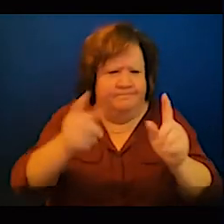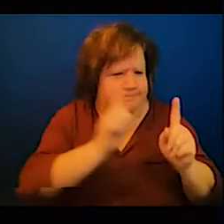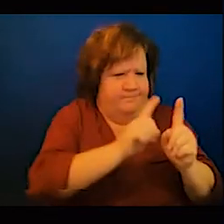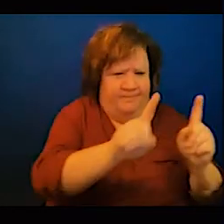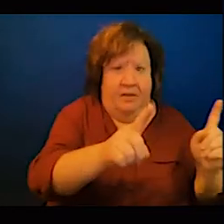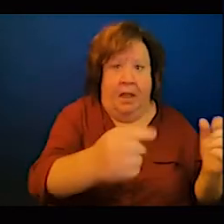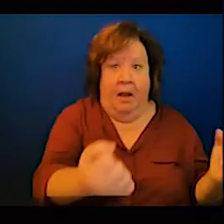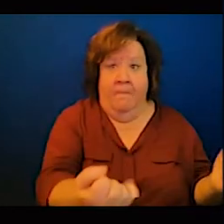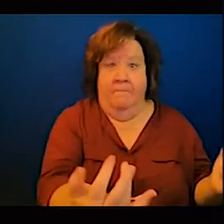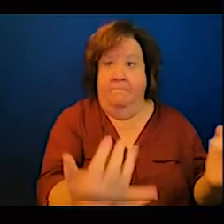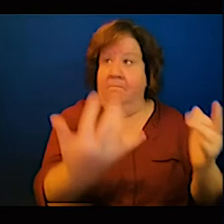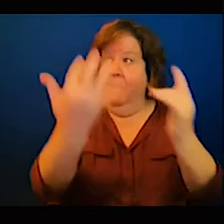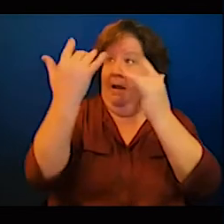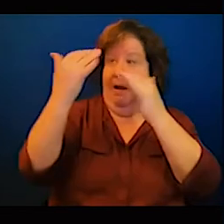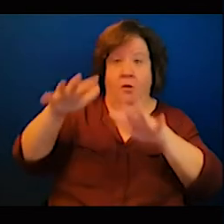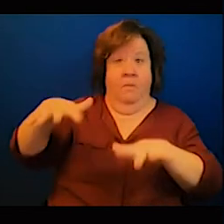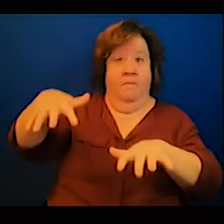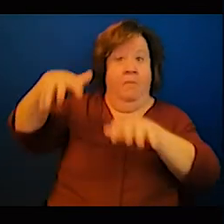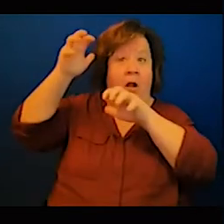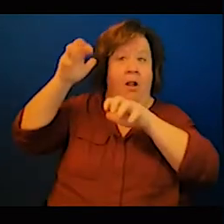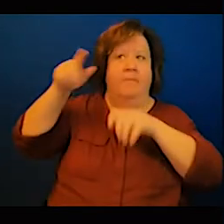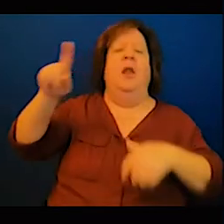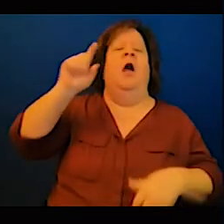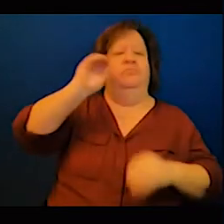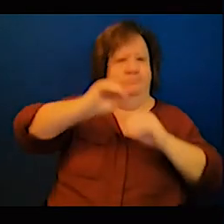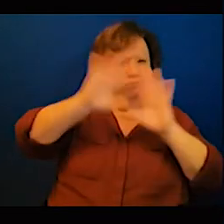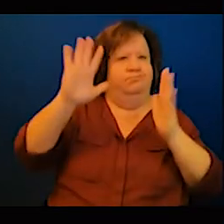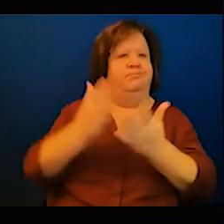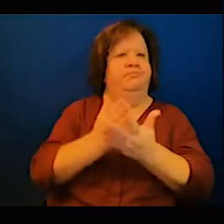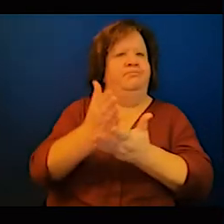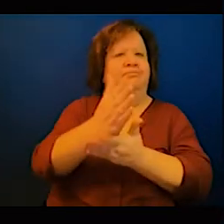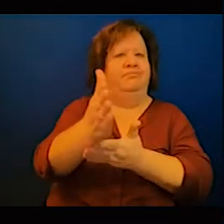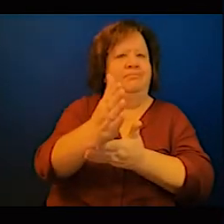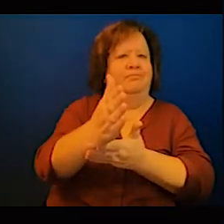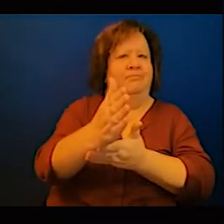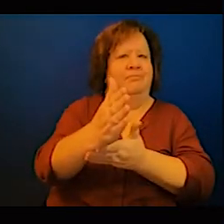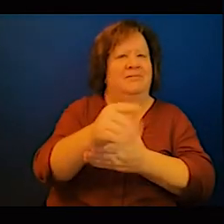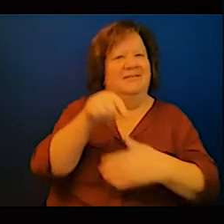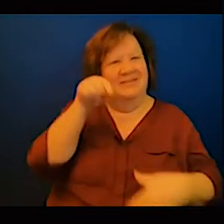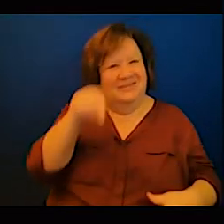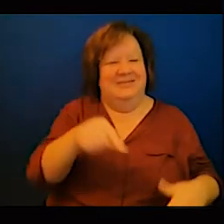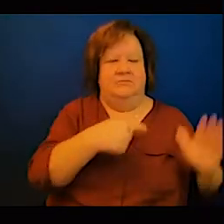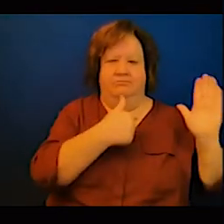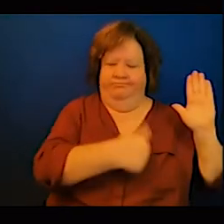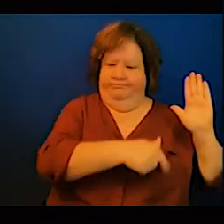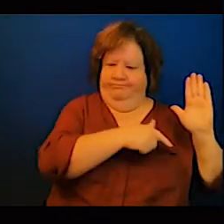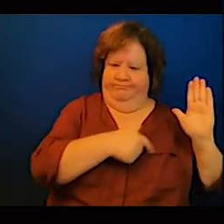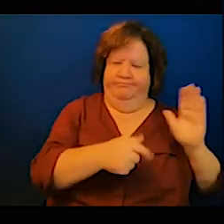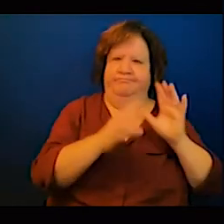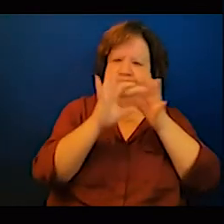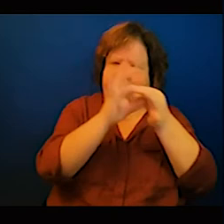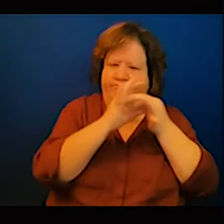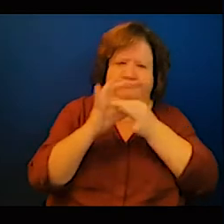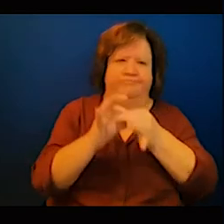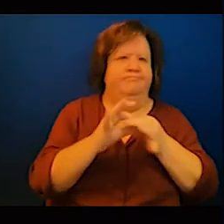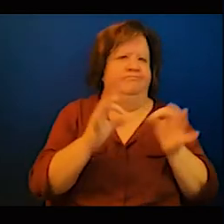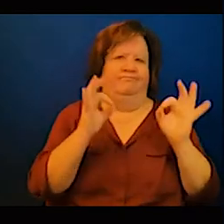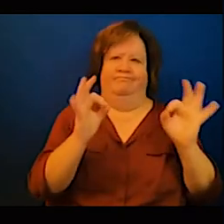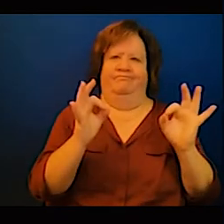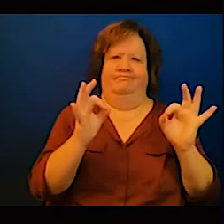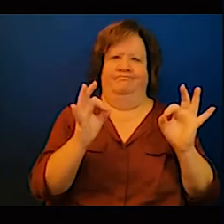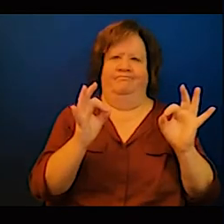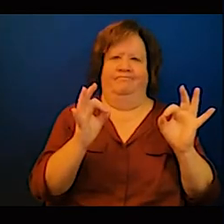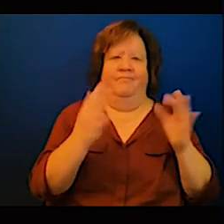you very much and also thank you everybody on the panel and Toby you can be sure I'm coming soon